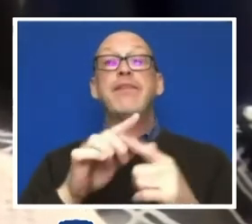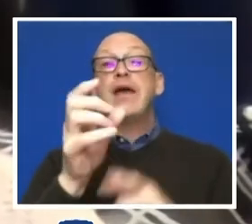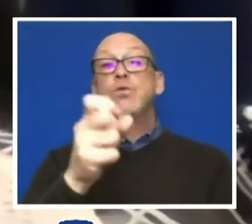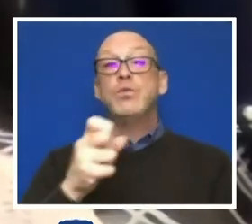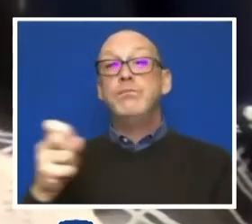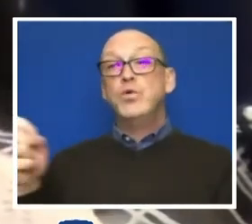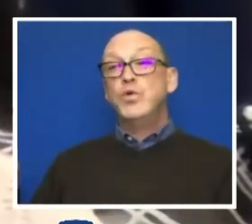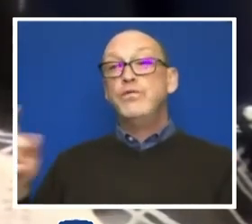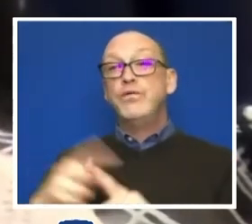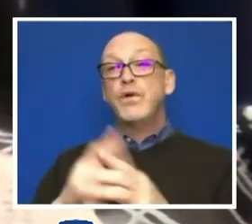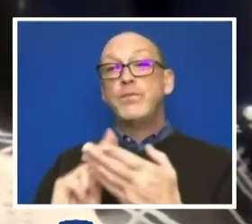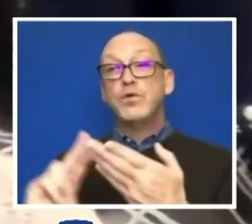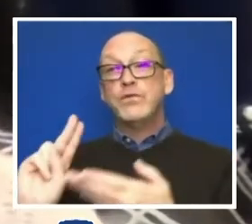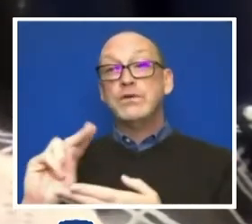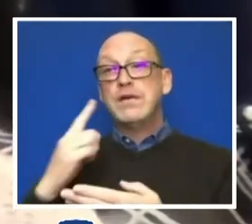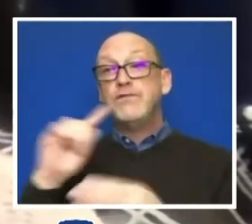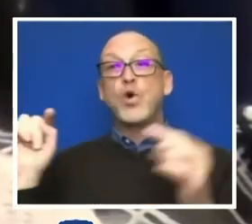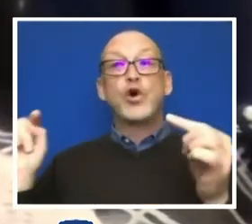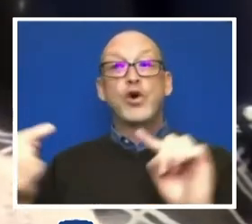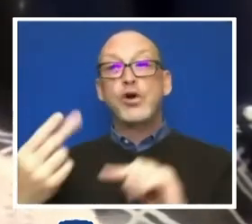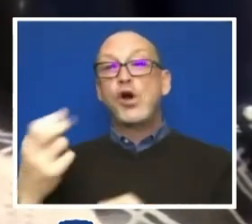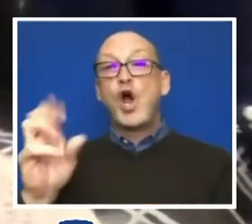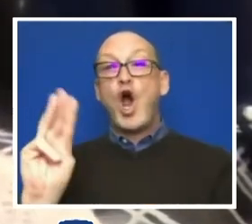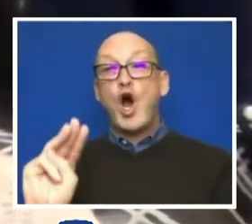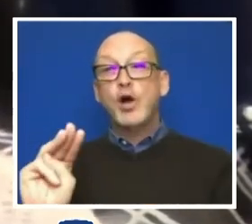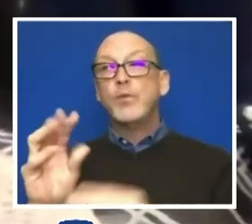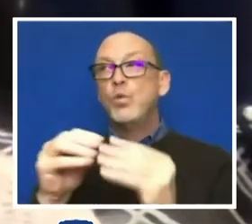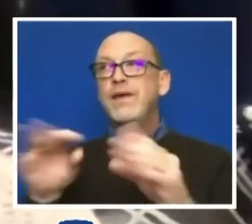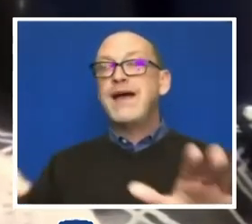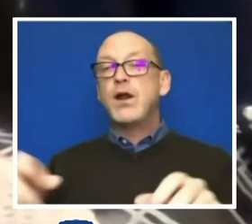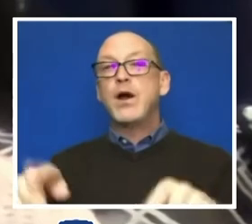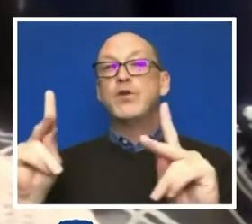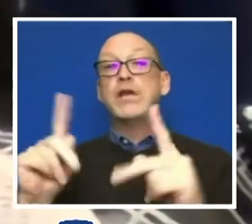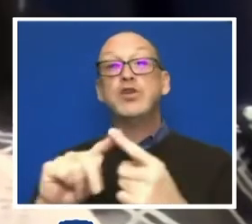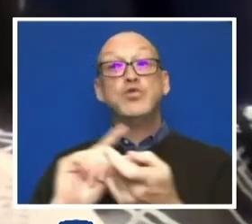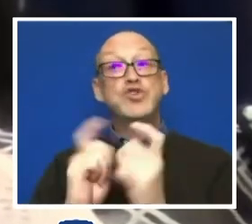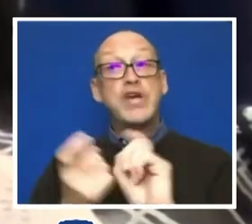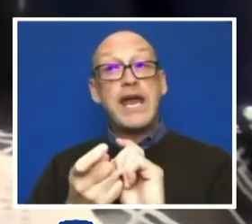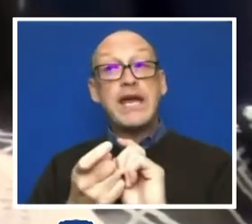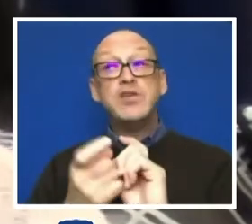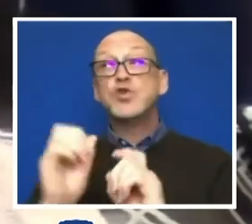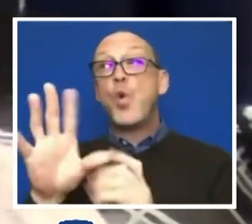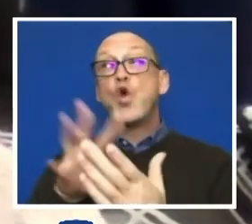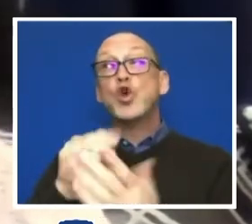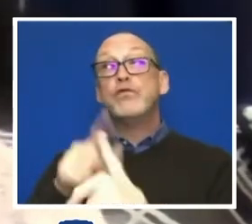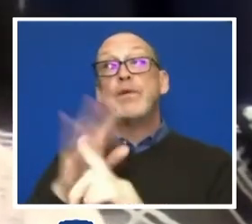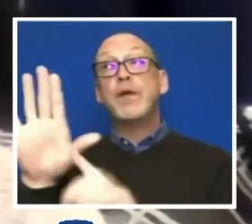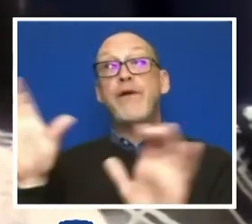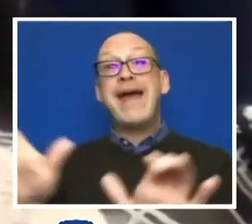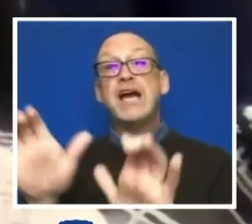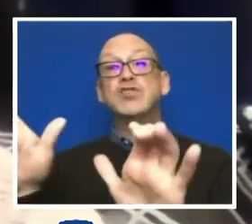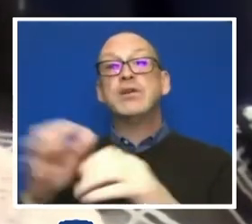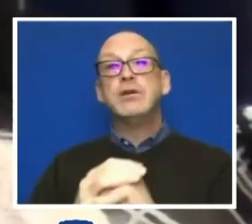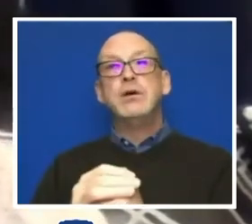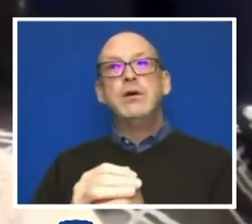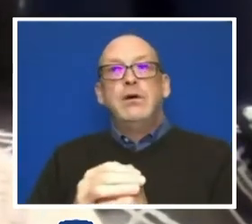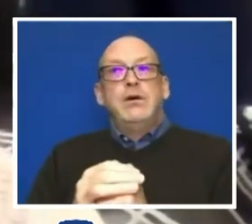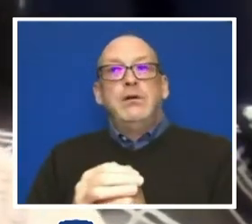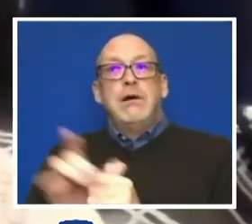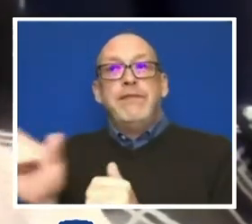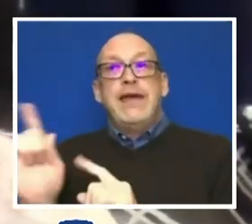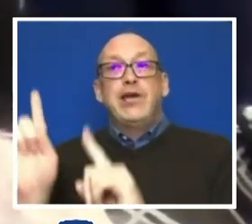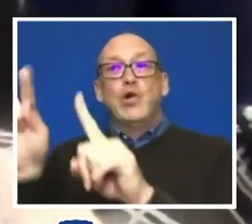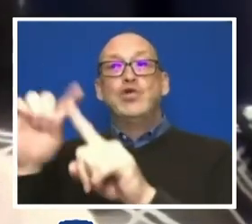a university for harm without the opportunity to change their understanding and learn from their actions, would they just potentially go to another